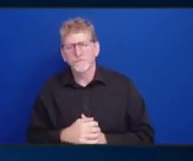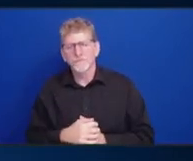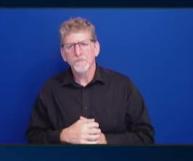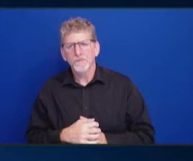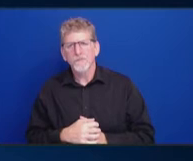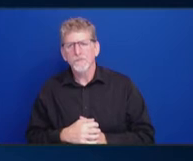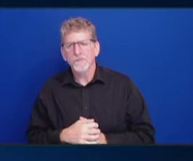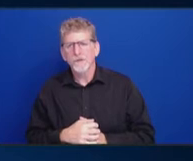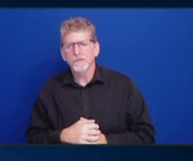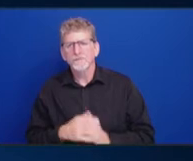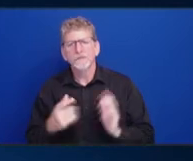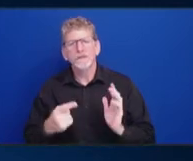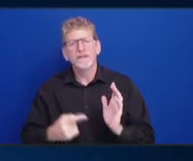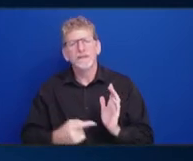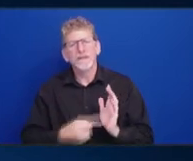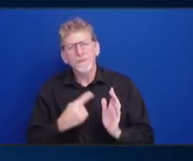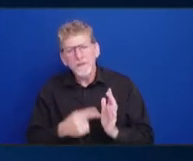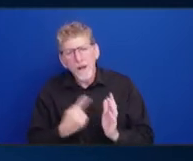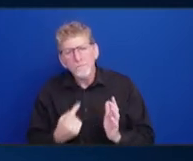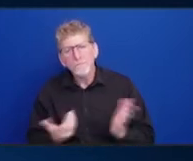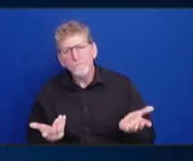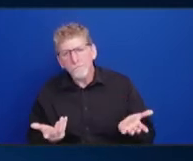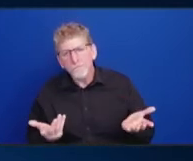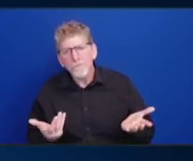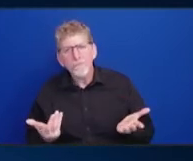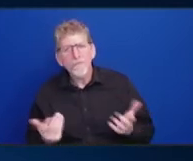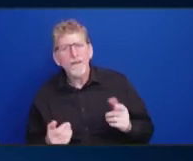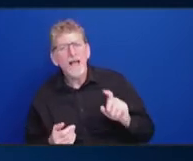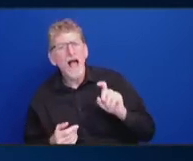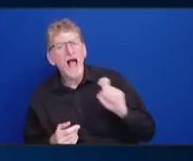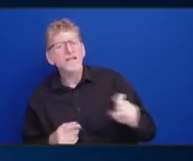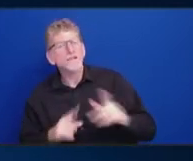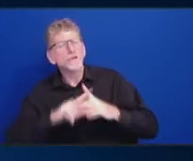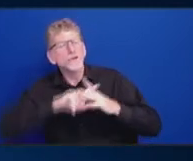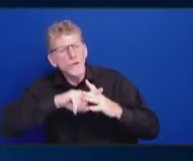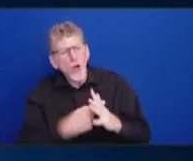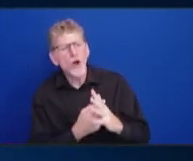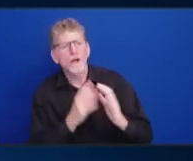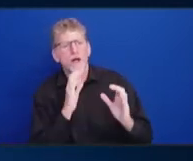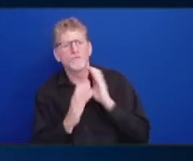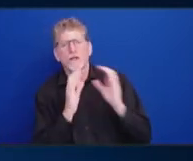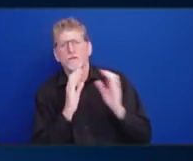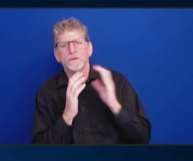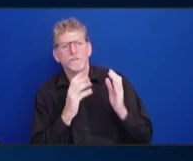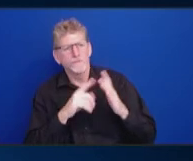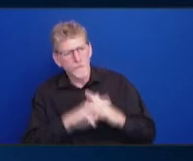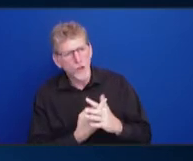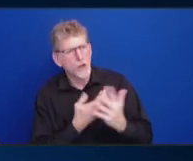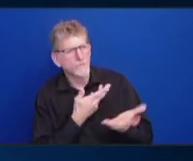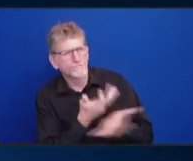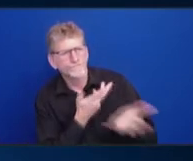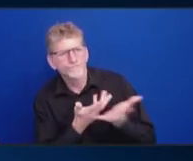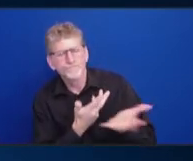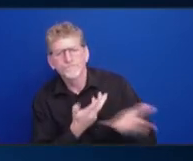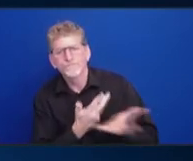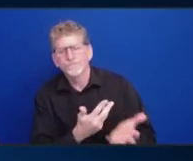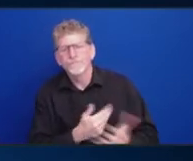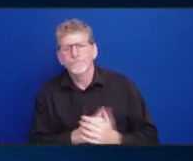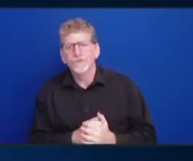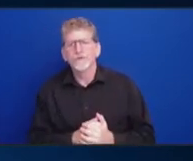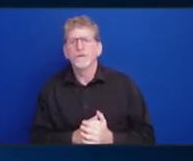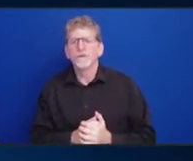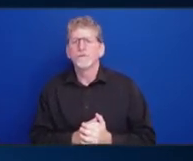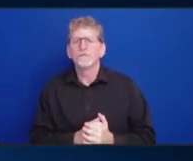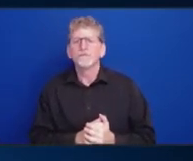moves the conversation. So, just to give everybody an update, you know, a thought on this, which is, you know, by asking